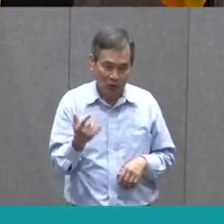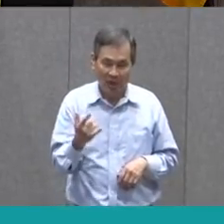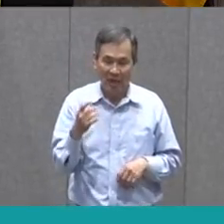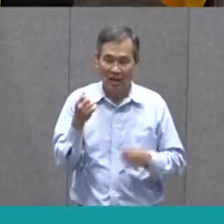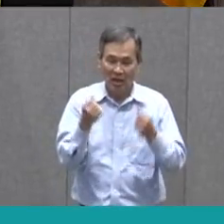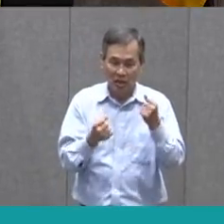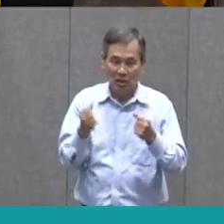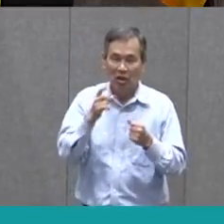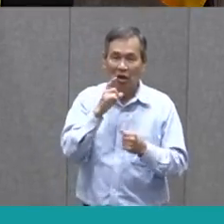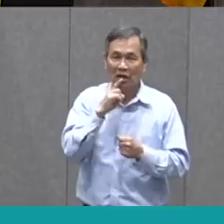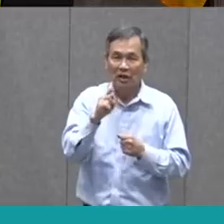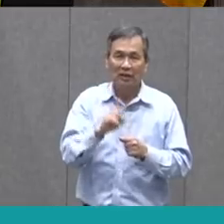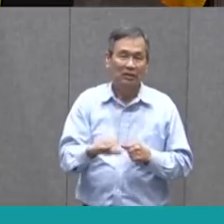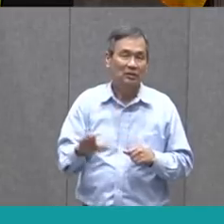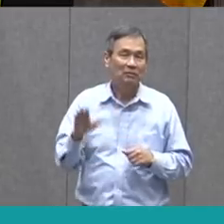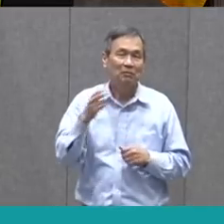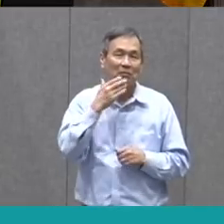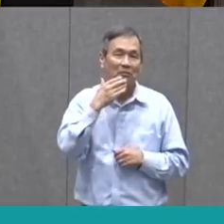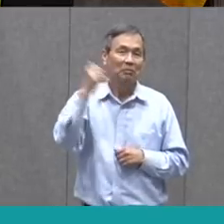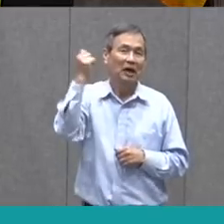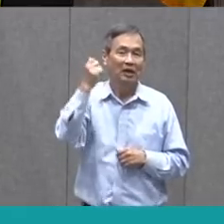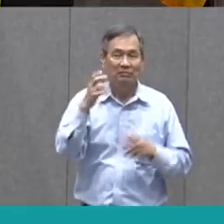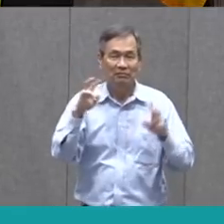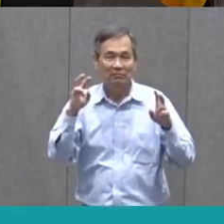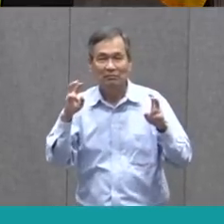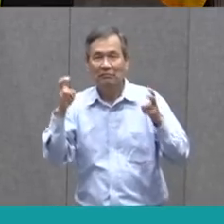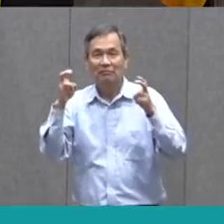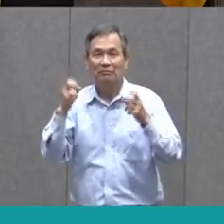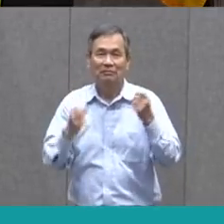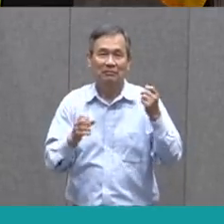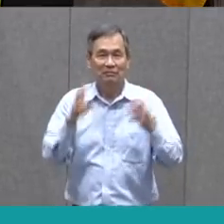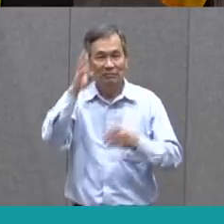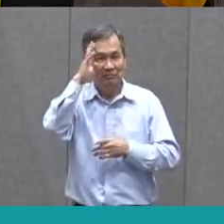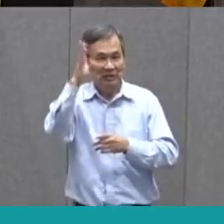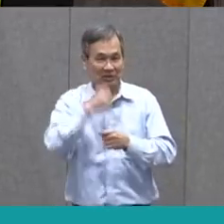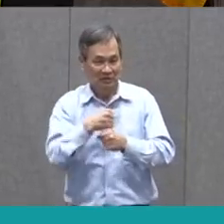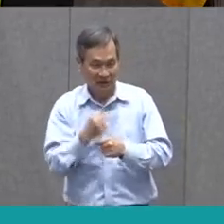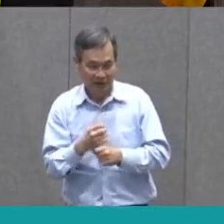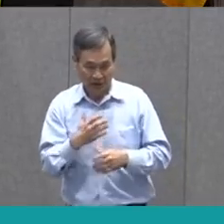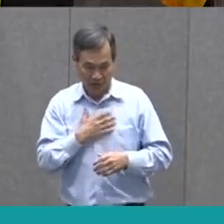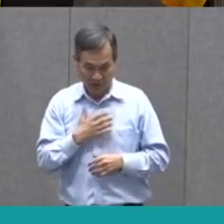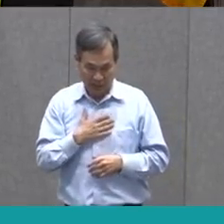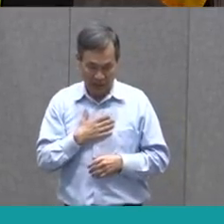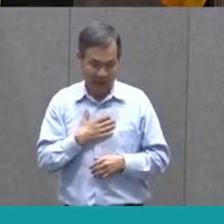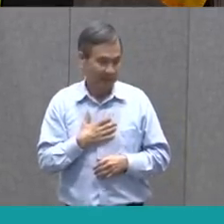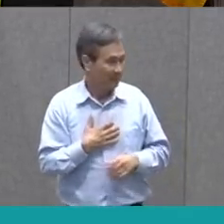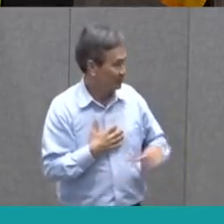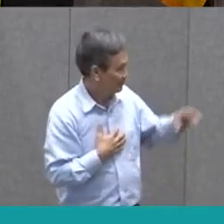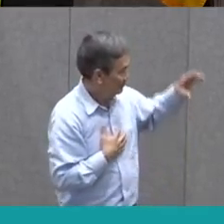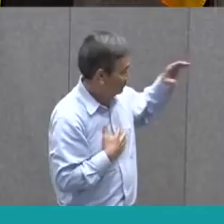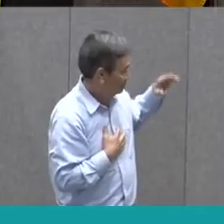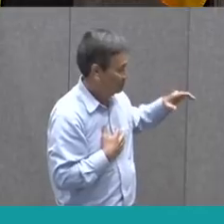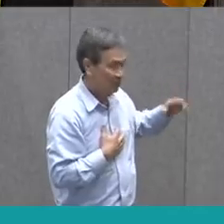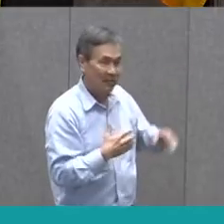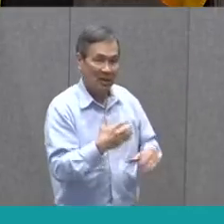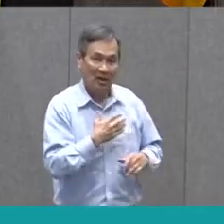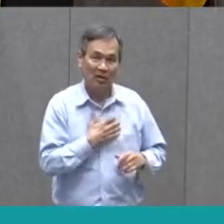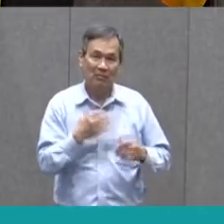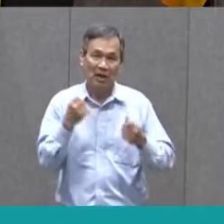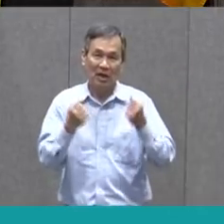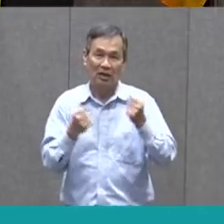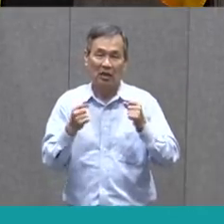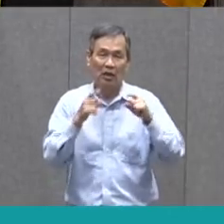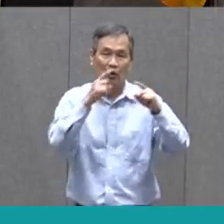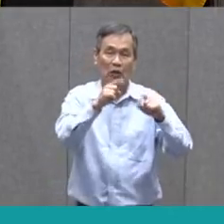the car is the greatest invention ever. So mine, my last one is, my car takes me to